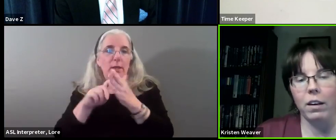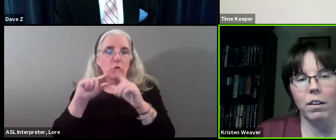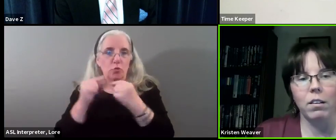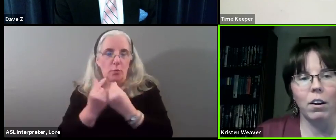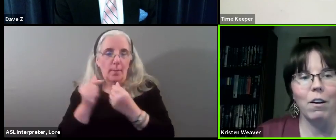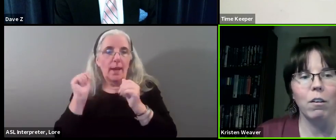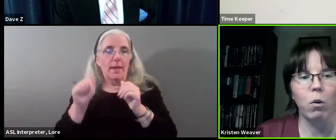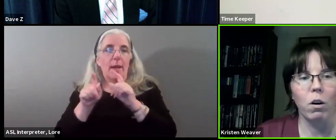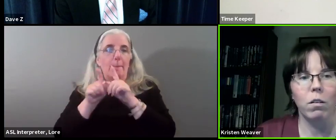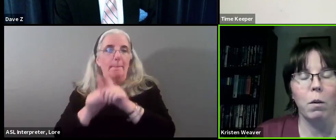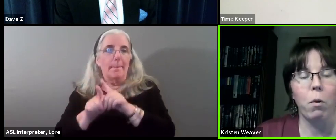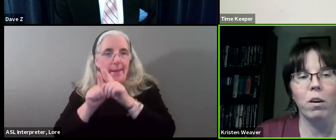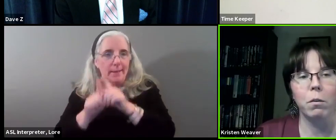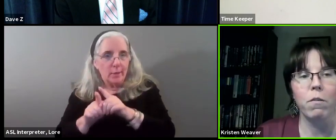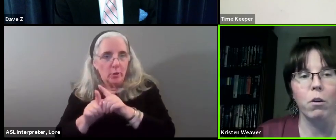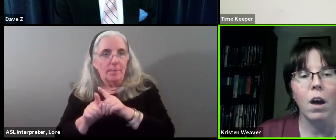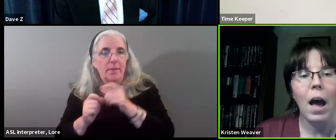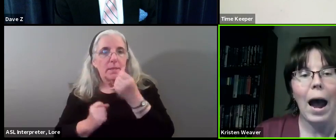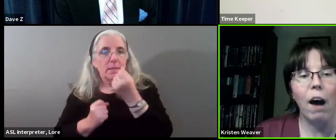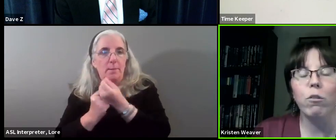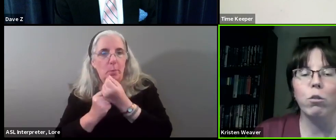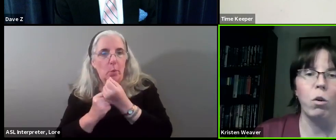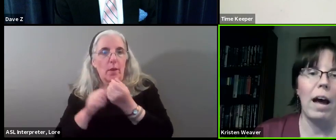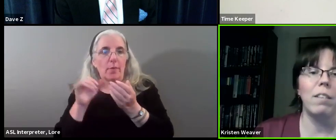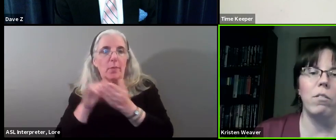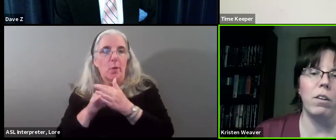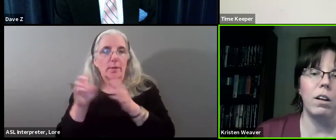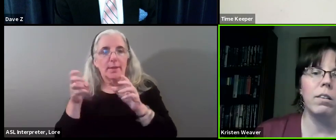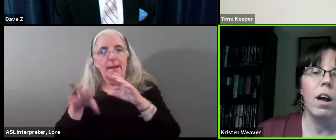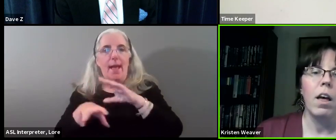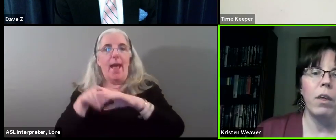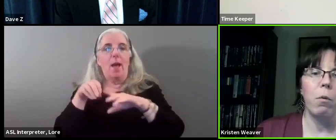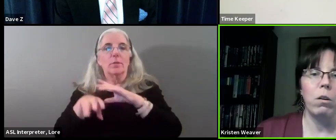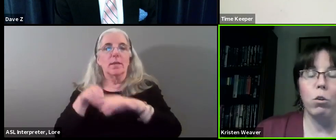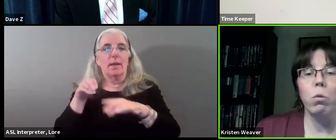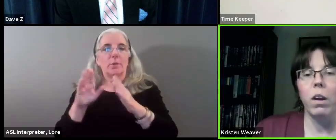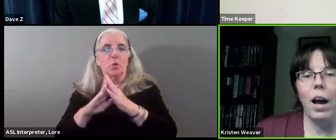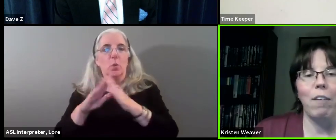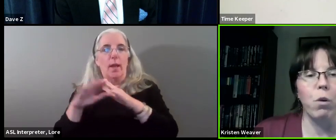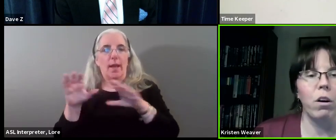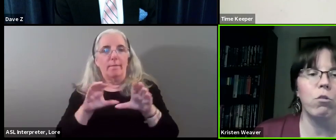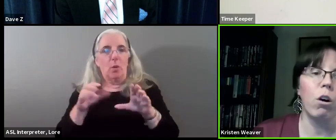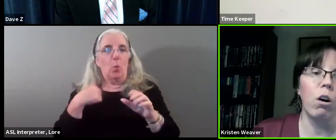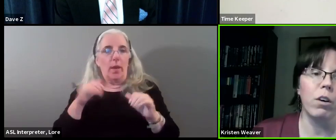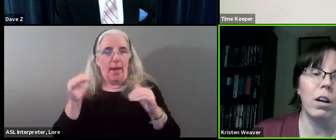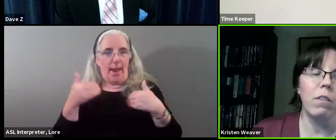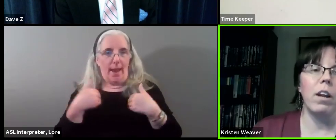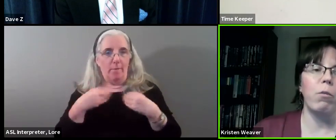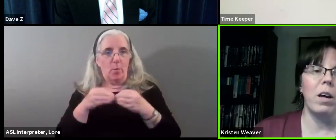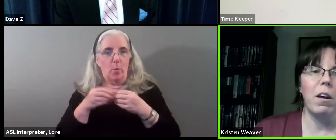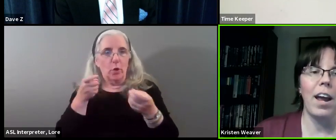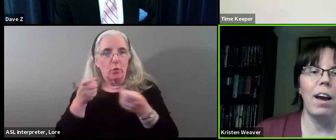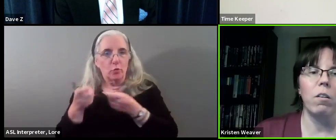and other things, continuing to support some of those out-of-school activities that we do really have more control over, even if we can't